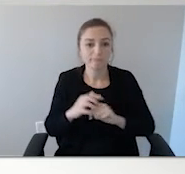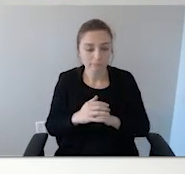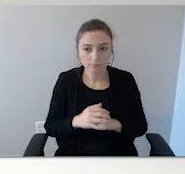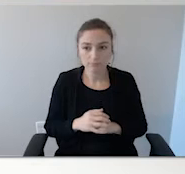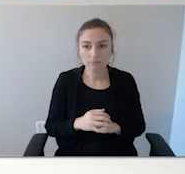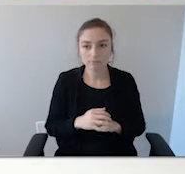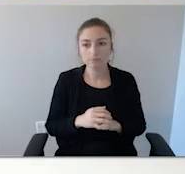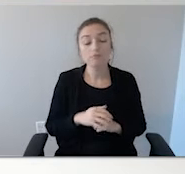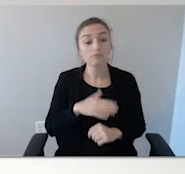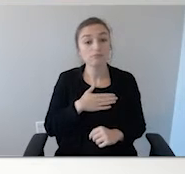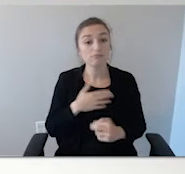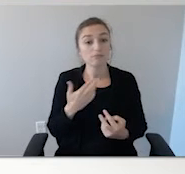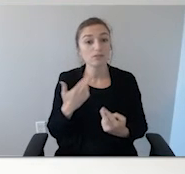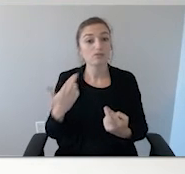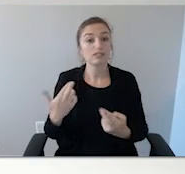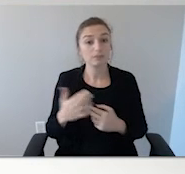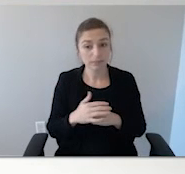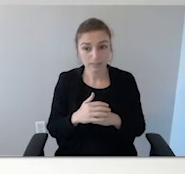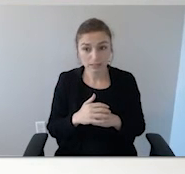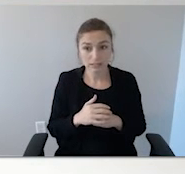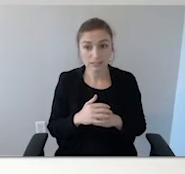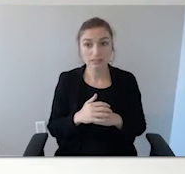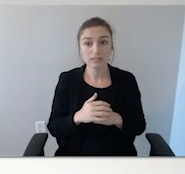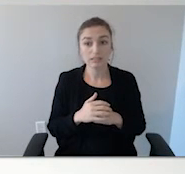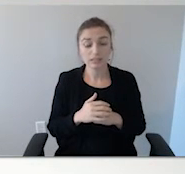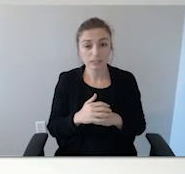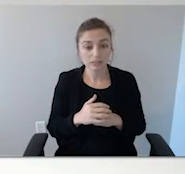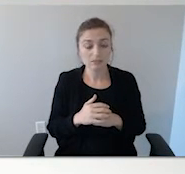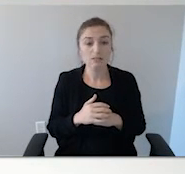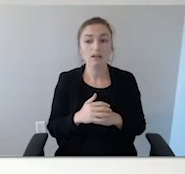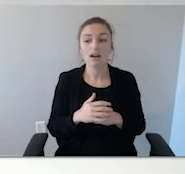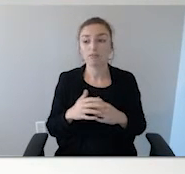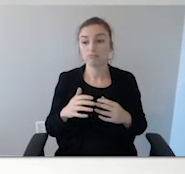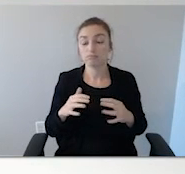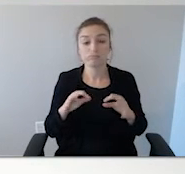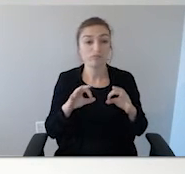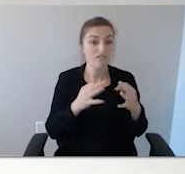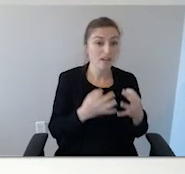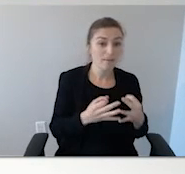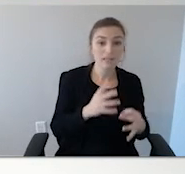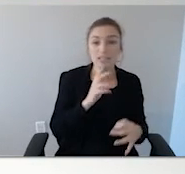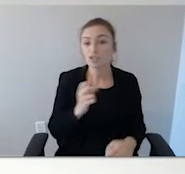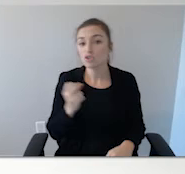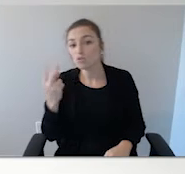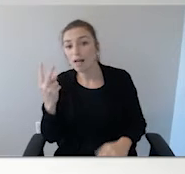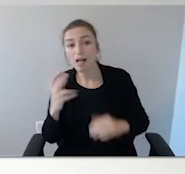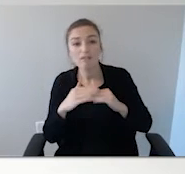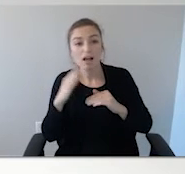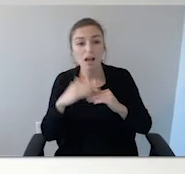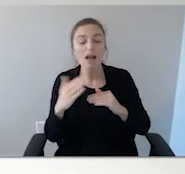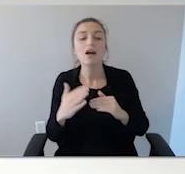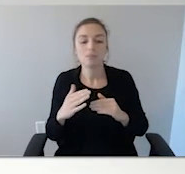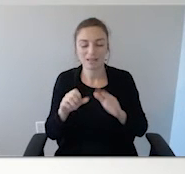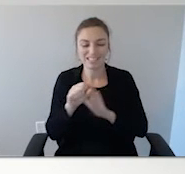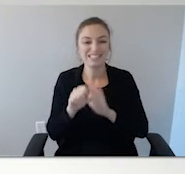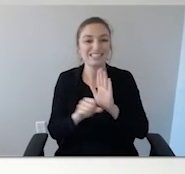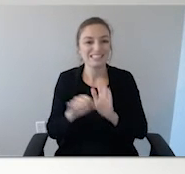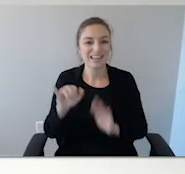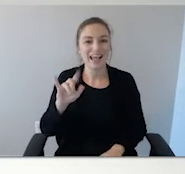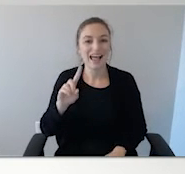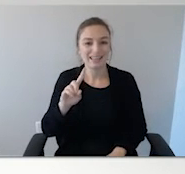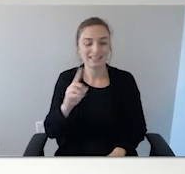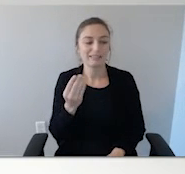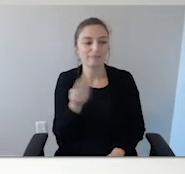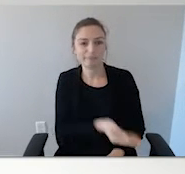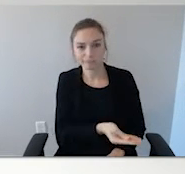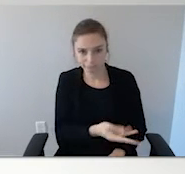I do recommend to families that they're 12 and up kids, get their state ID cards. These are medical alert